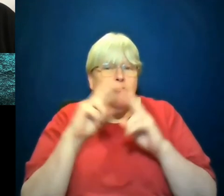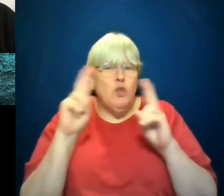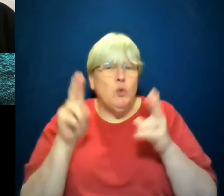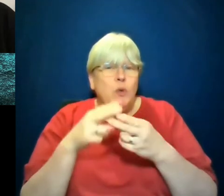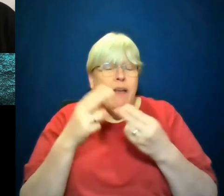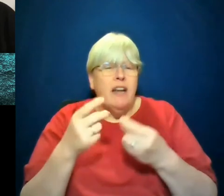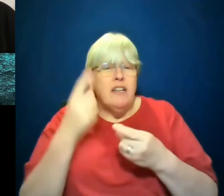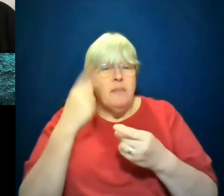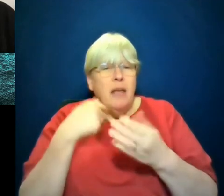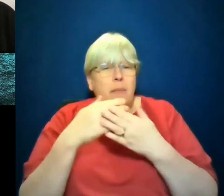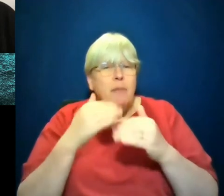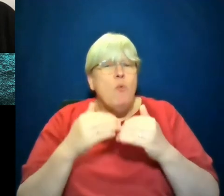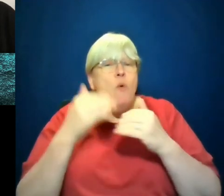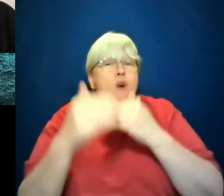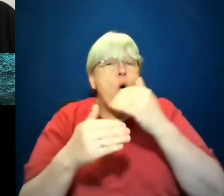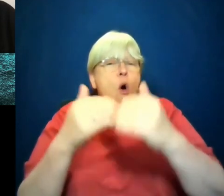to move on to?